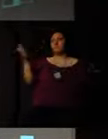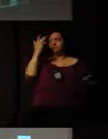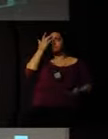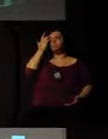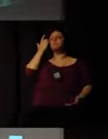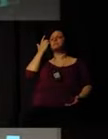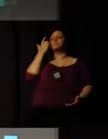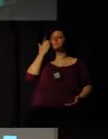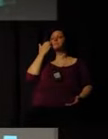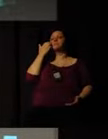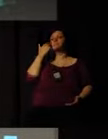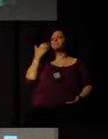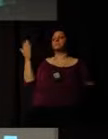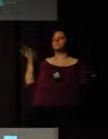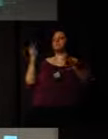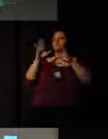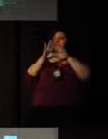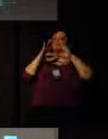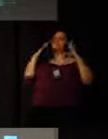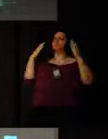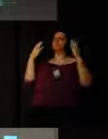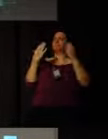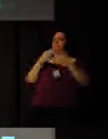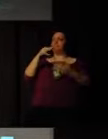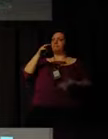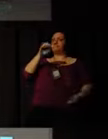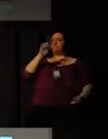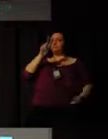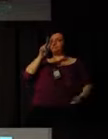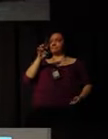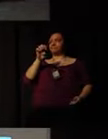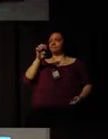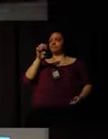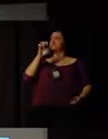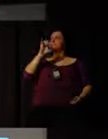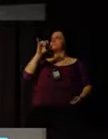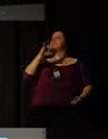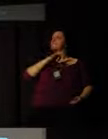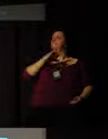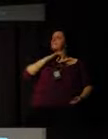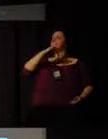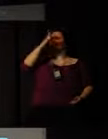the MOVE conference. So if I see anybody sleeping, I'm going to throw some water on you guys, OK?